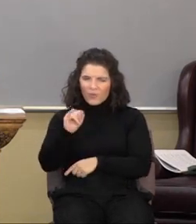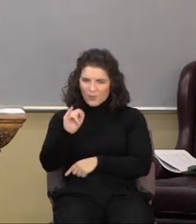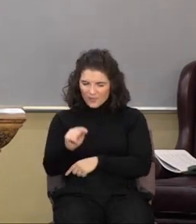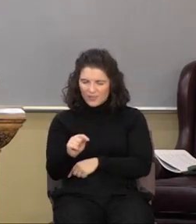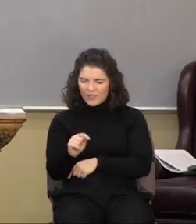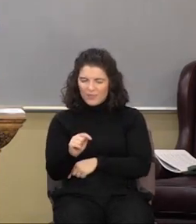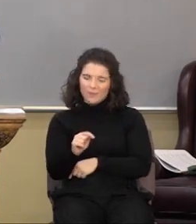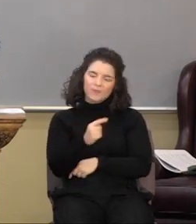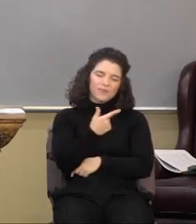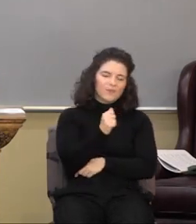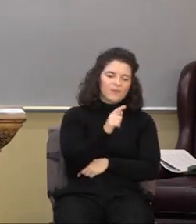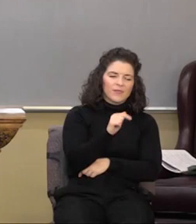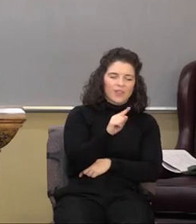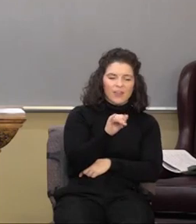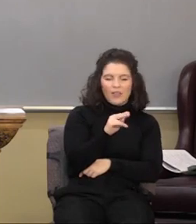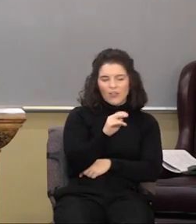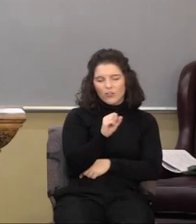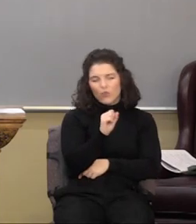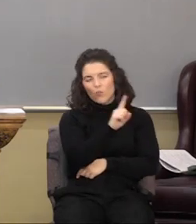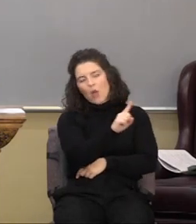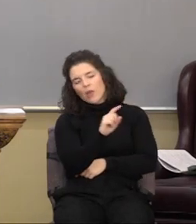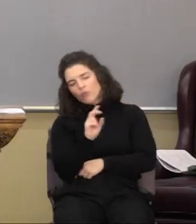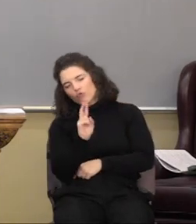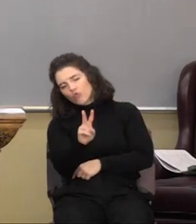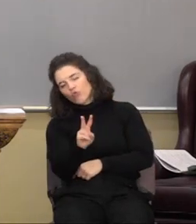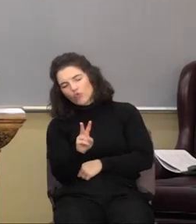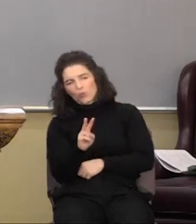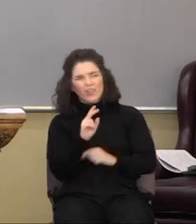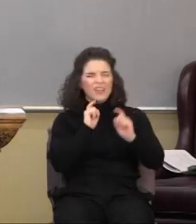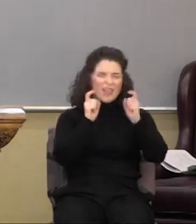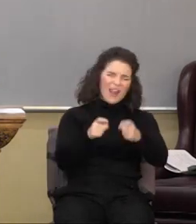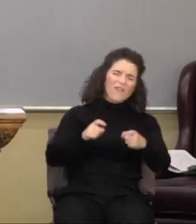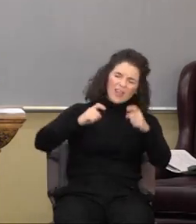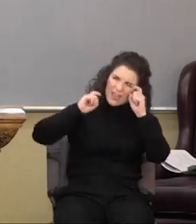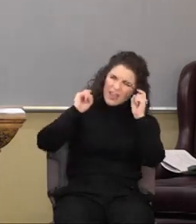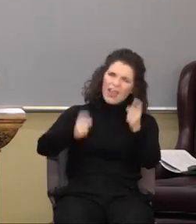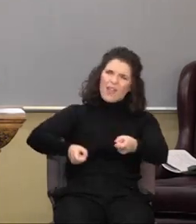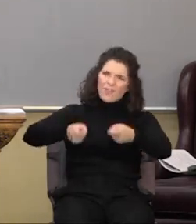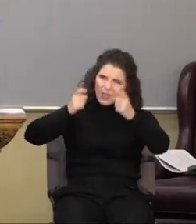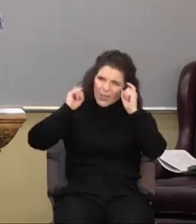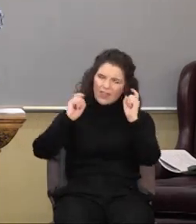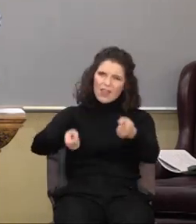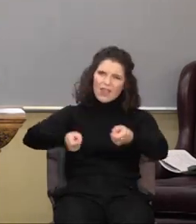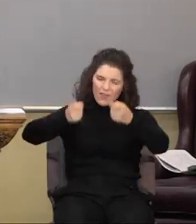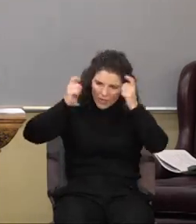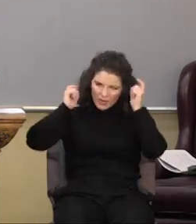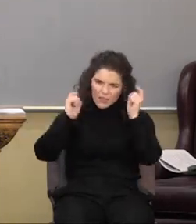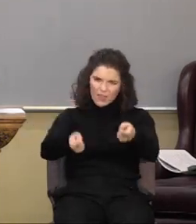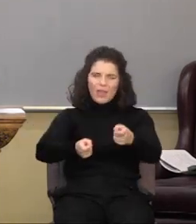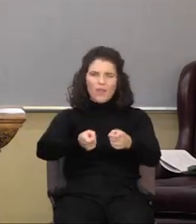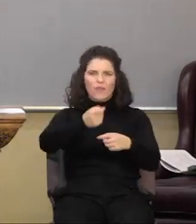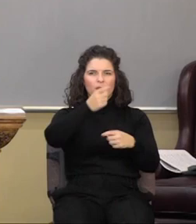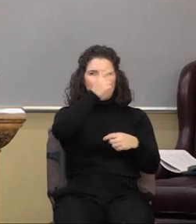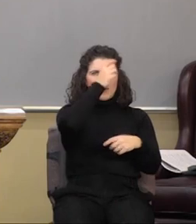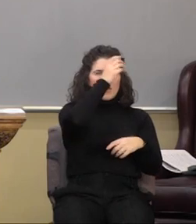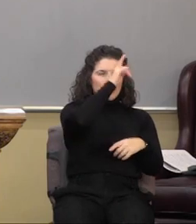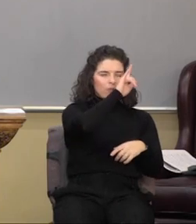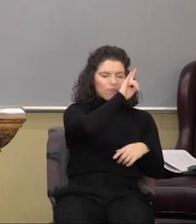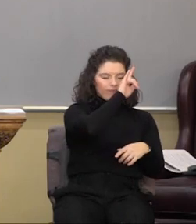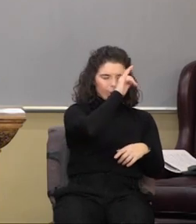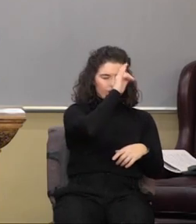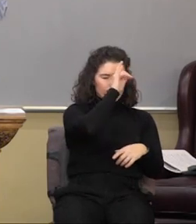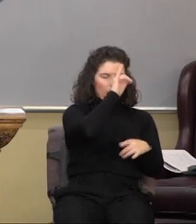it. Galatians chapter 1, Galatians chapter 2, all the other. He gave, he gave, he gave. The personification of love